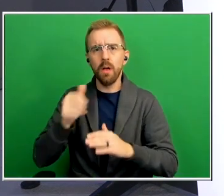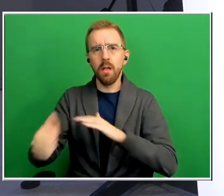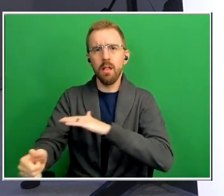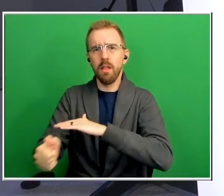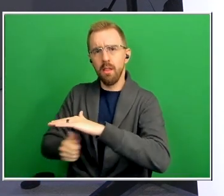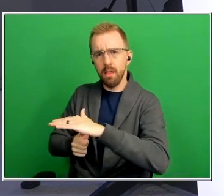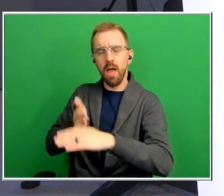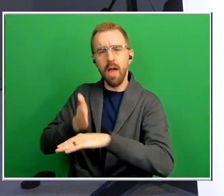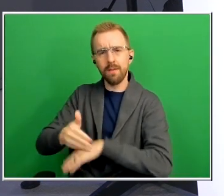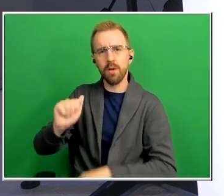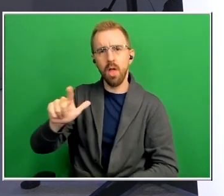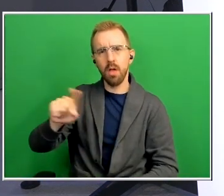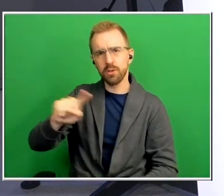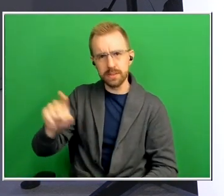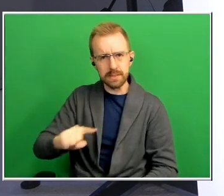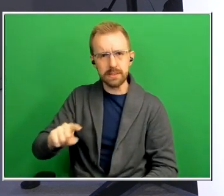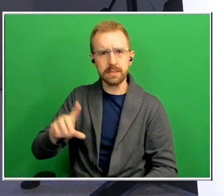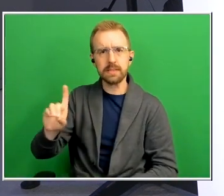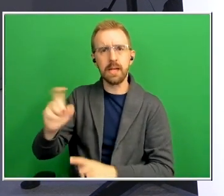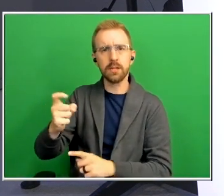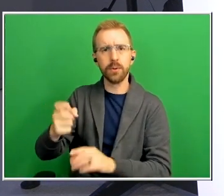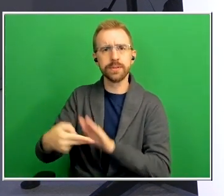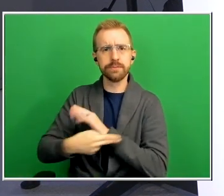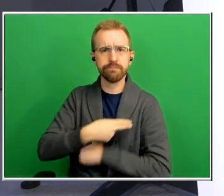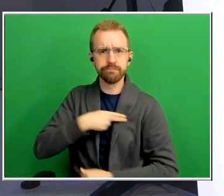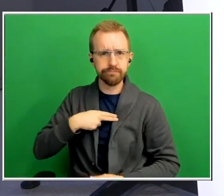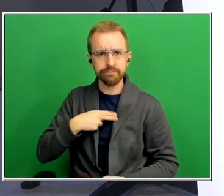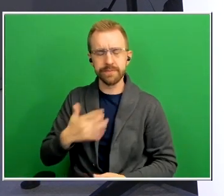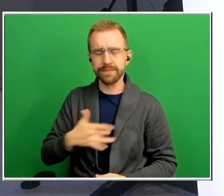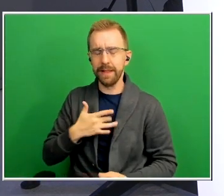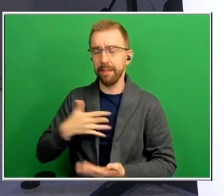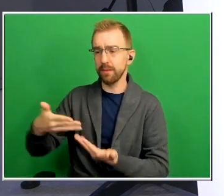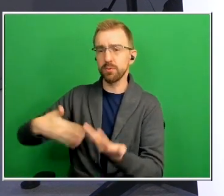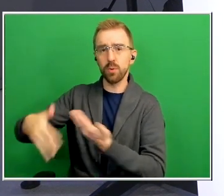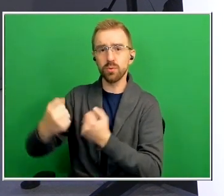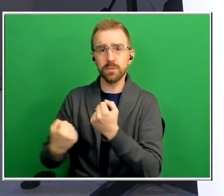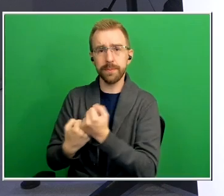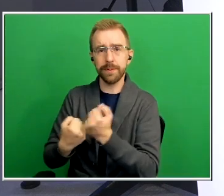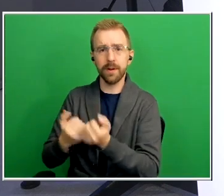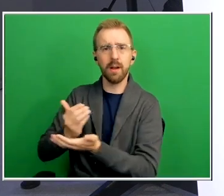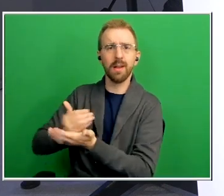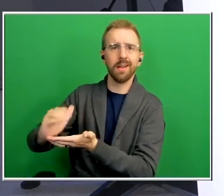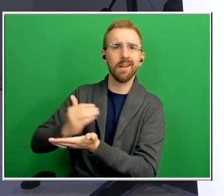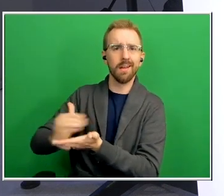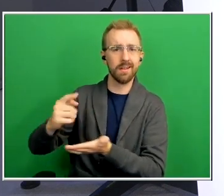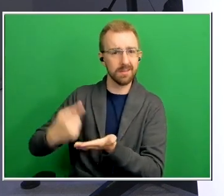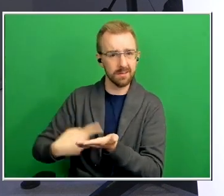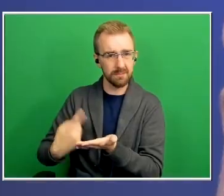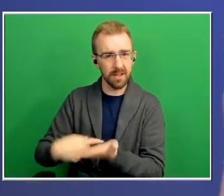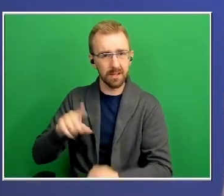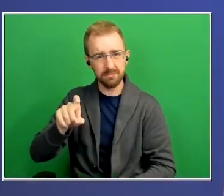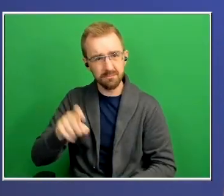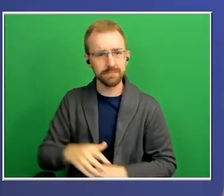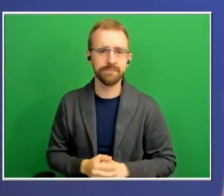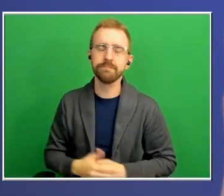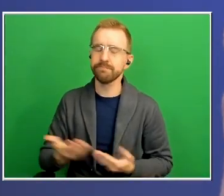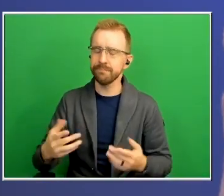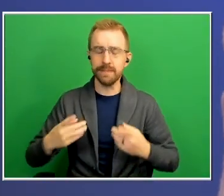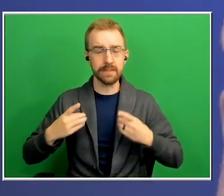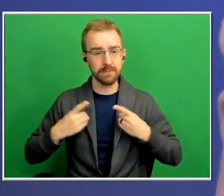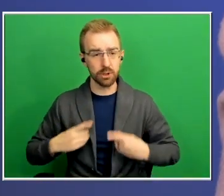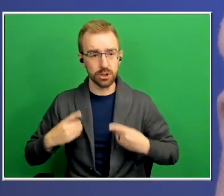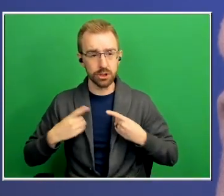diagnosis and maybe lose their their social support from time to time i you know depression risk is high